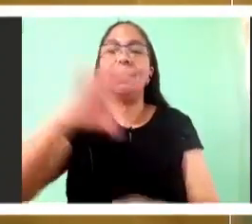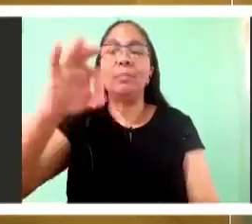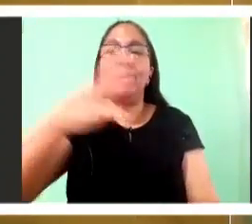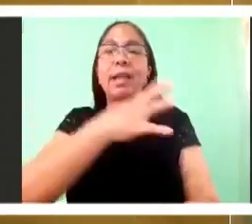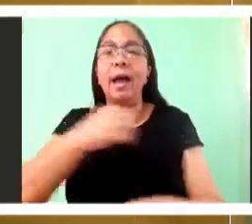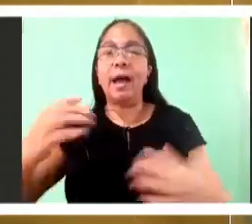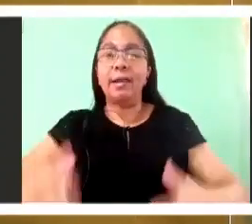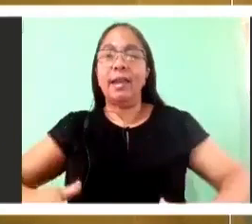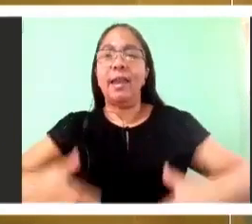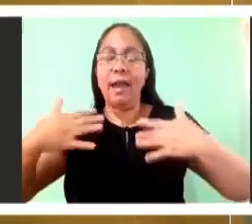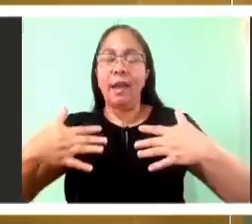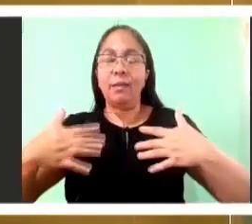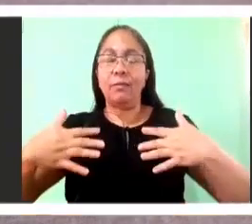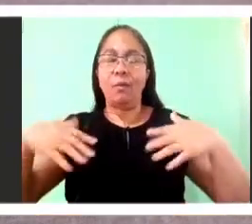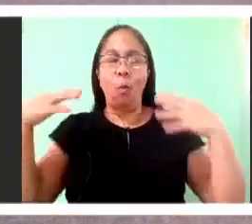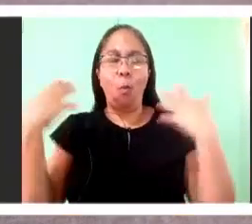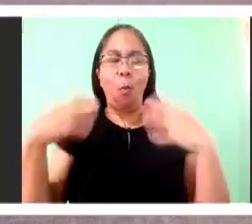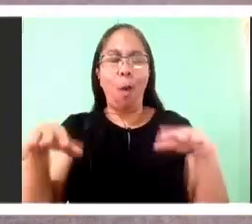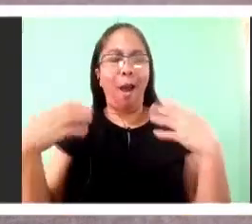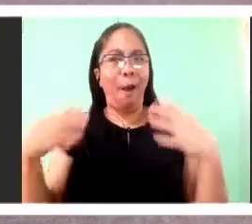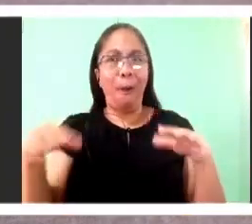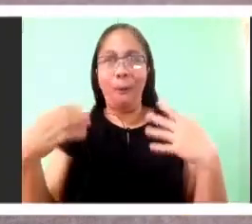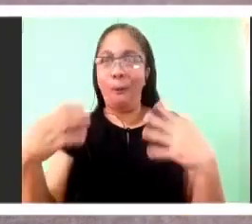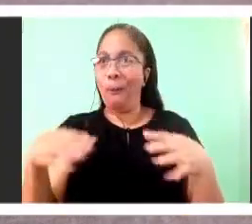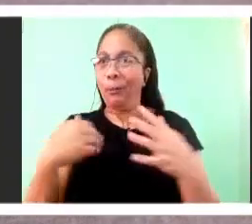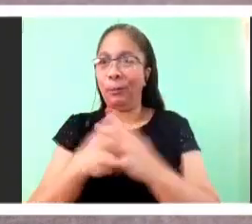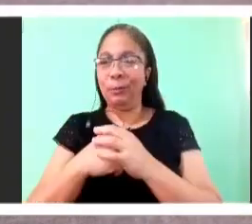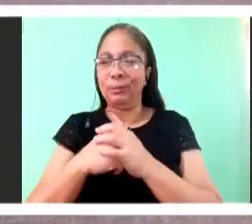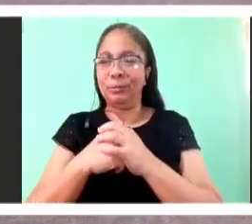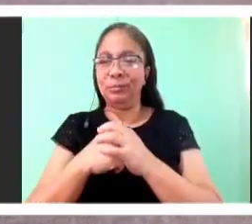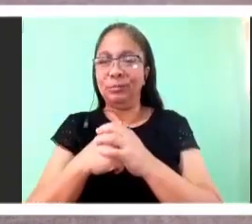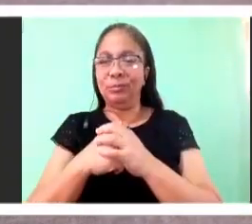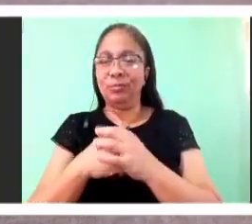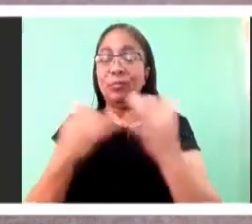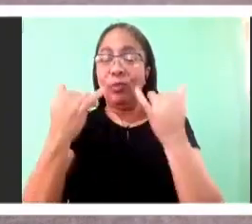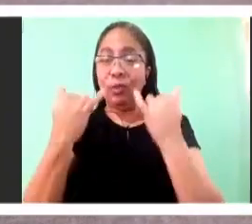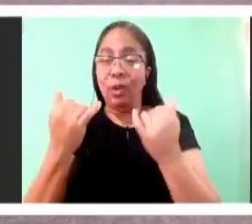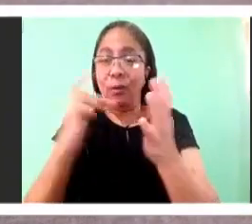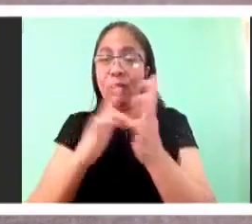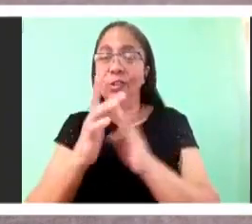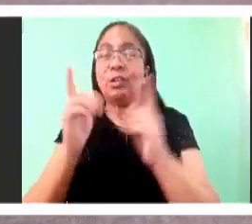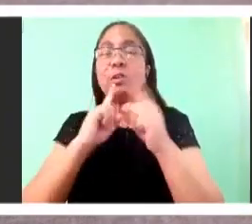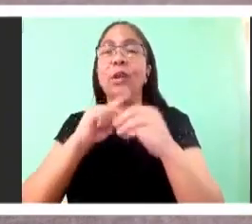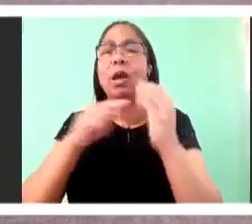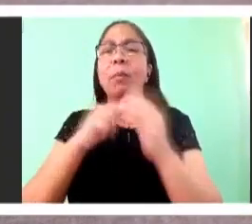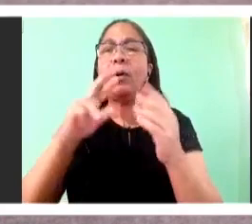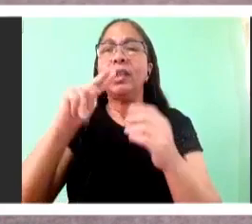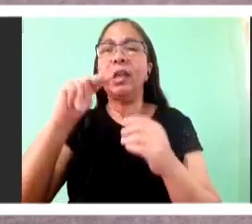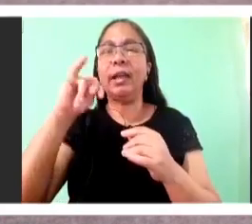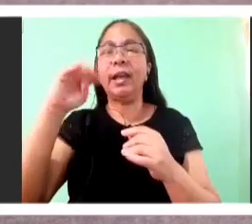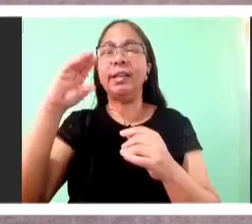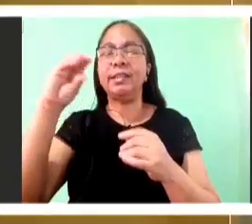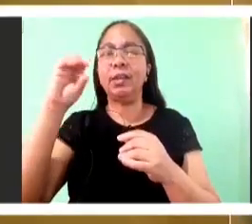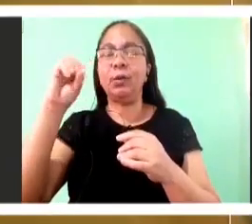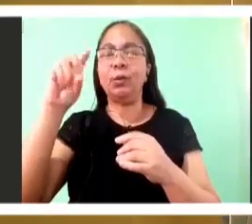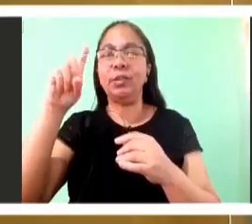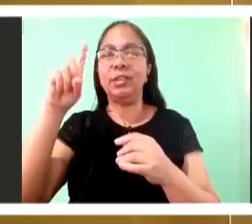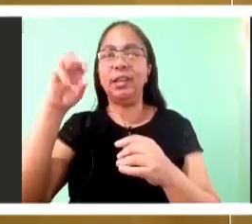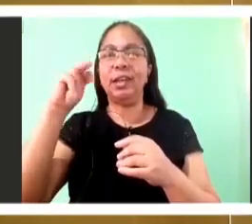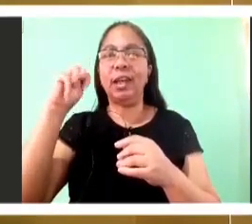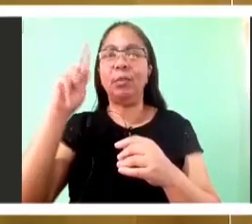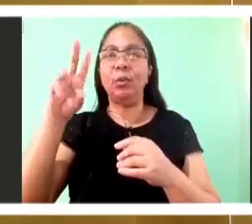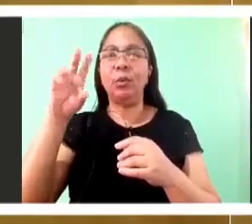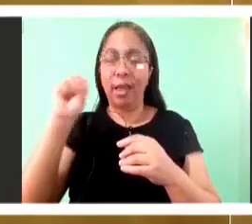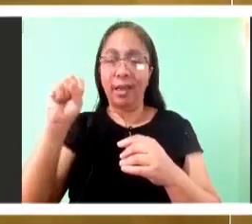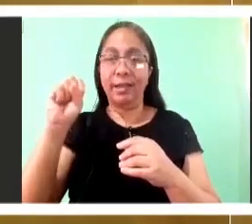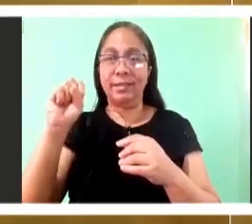Unless a man is born again from above, cannot see the kingdom of God. How could a grown